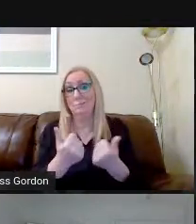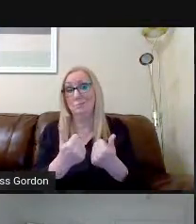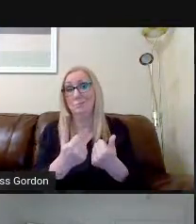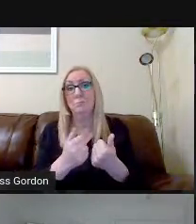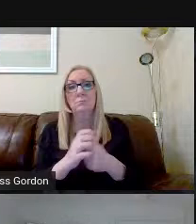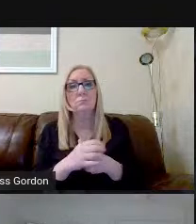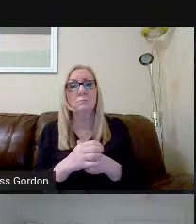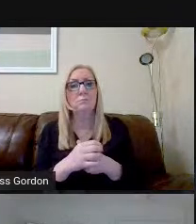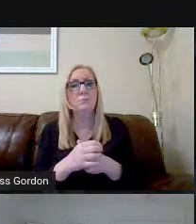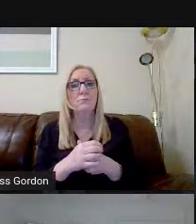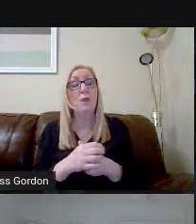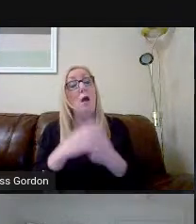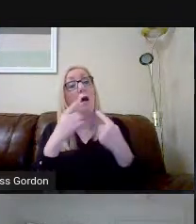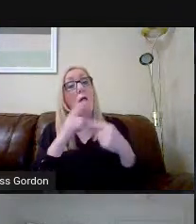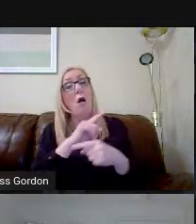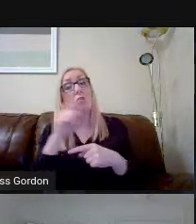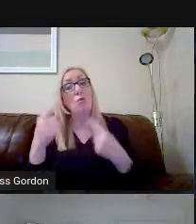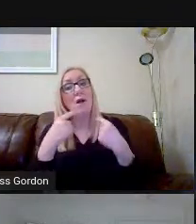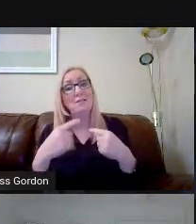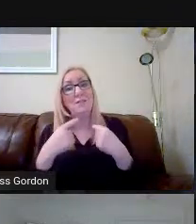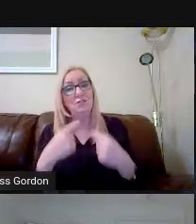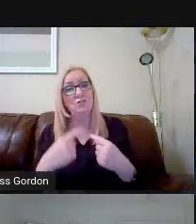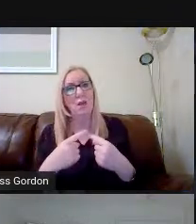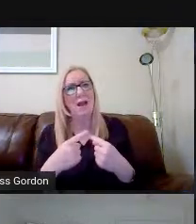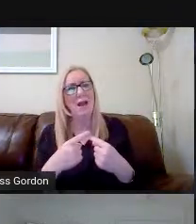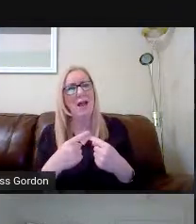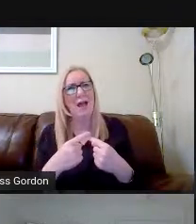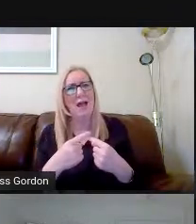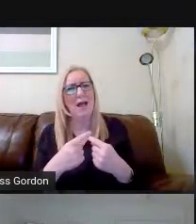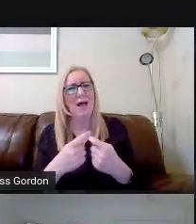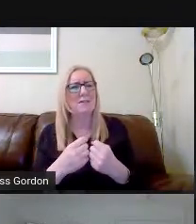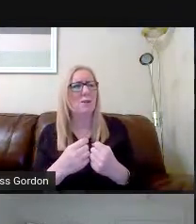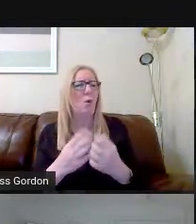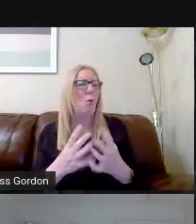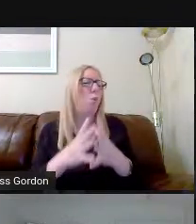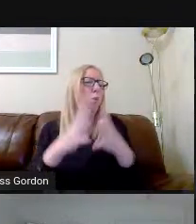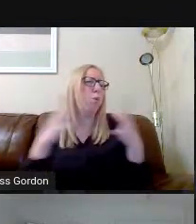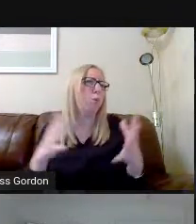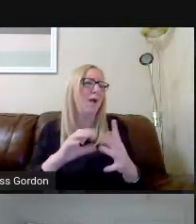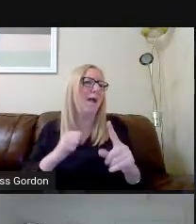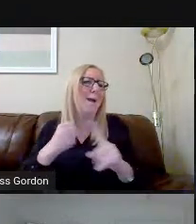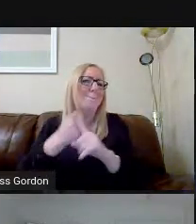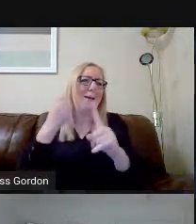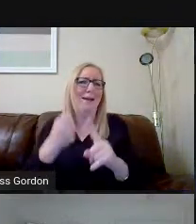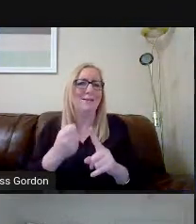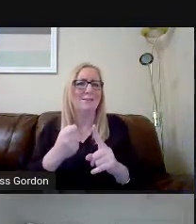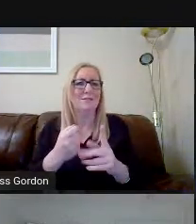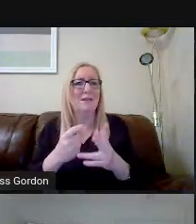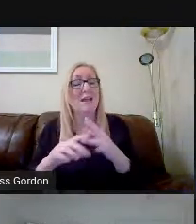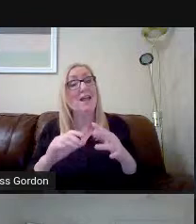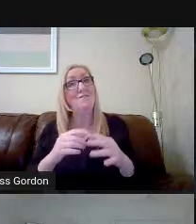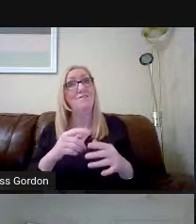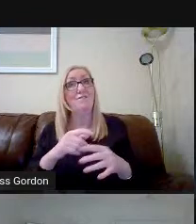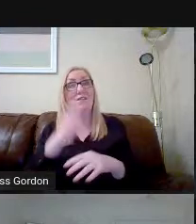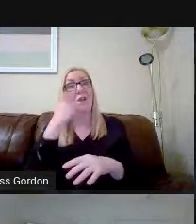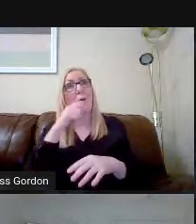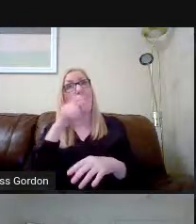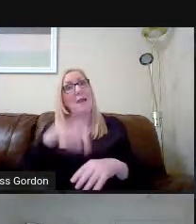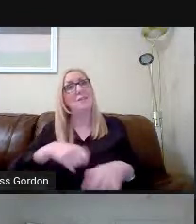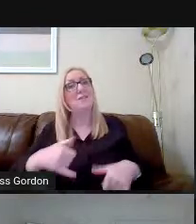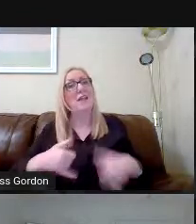although, you know, a teacher has a huge impact, obviously, on the enjoyment of the young person.